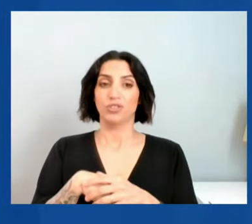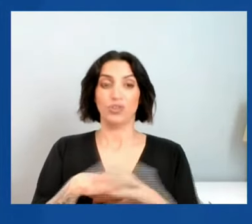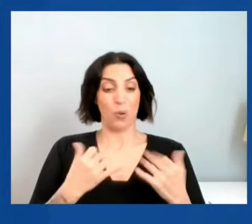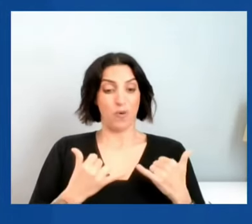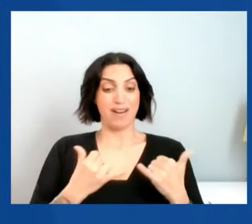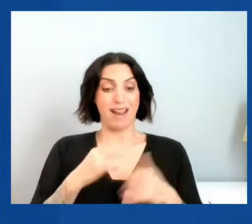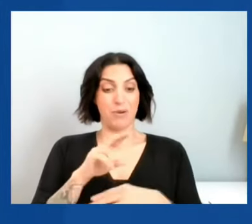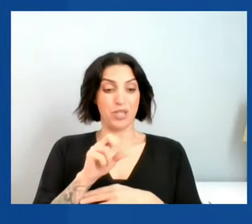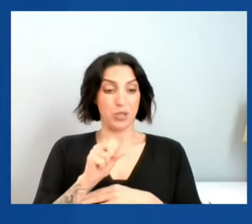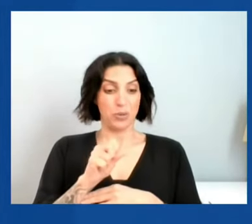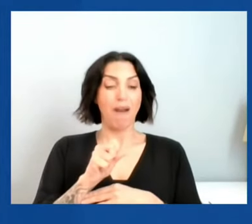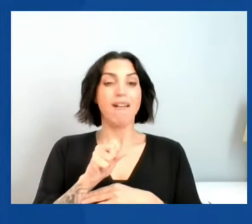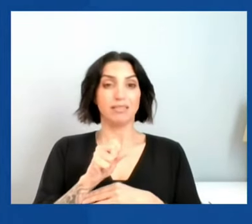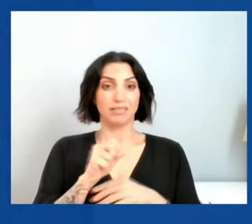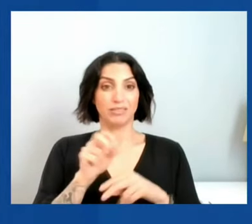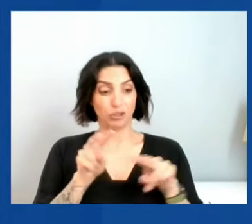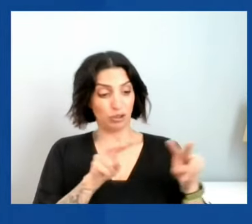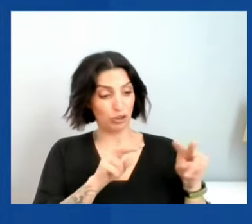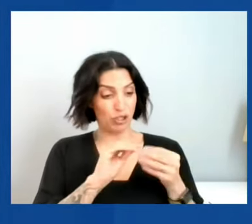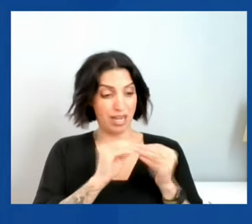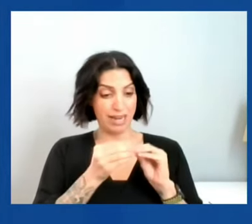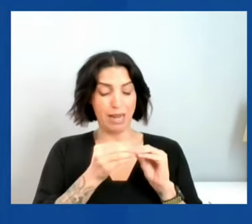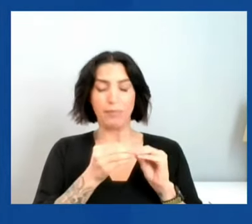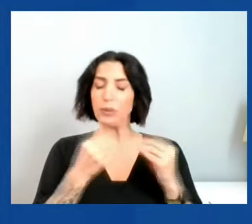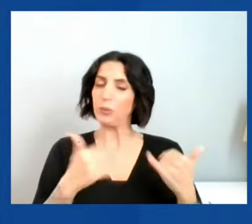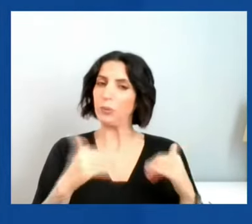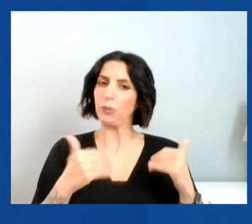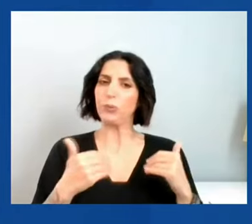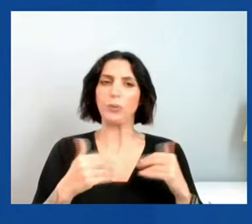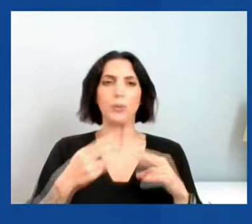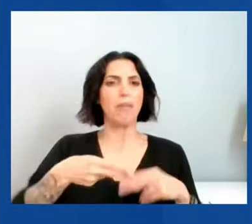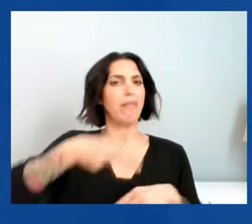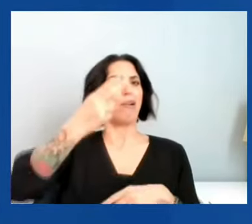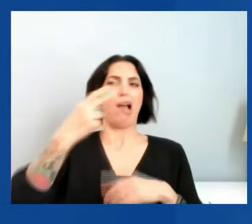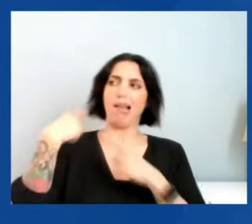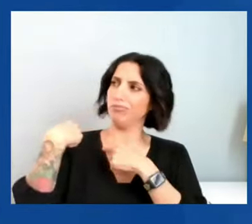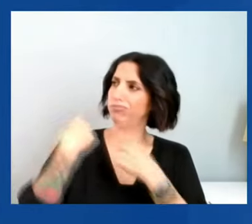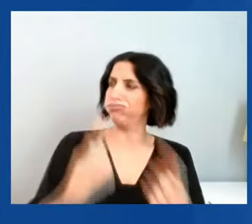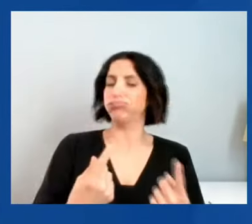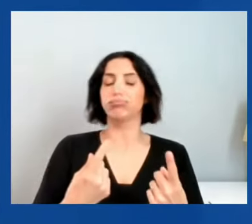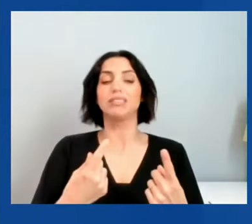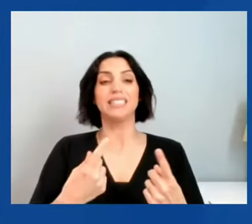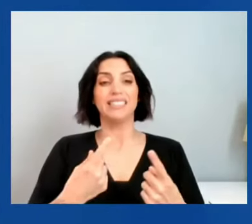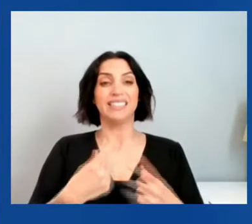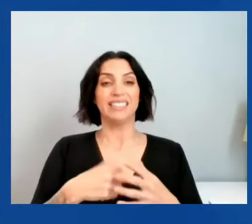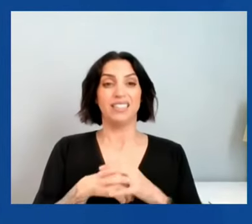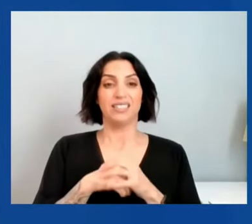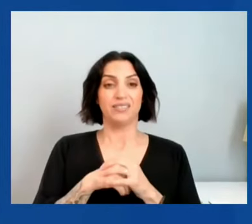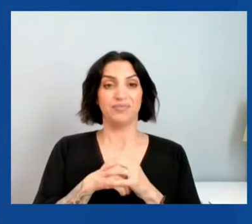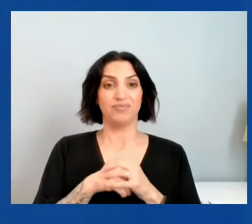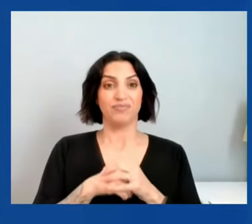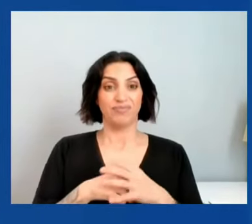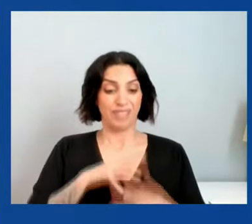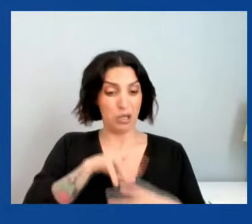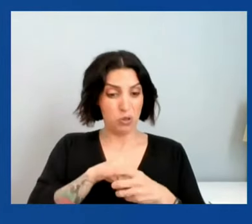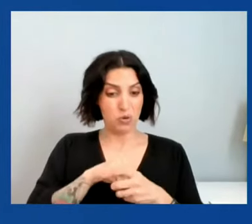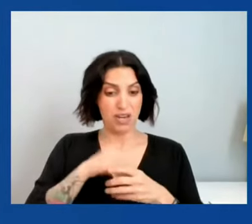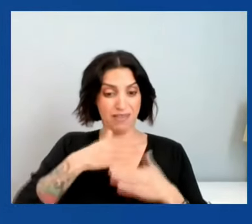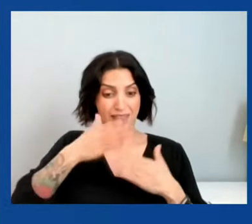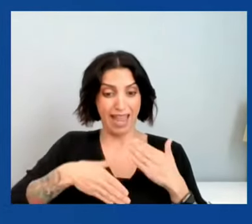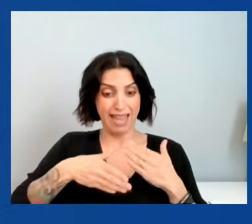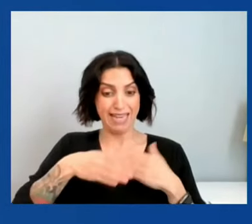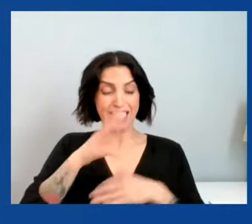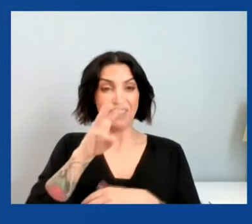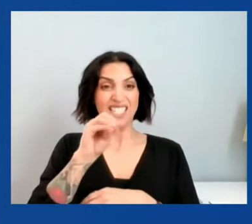States as they really ever have been in my lifetime, including the end of the 60s when the